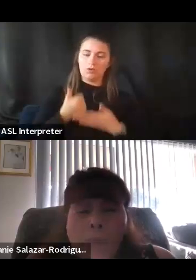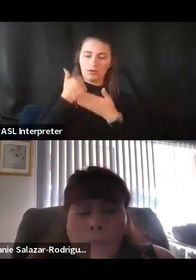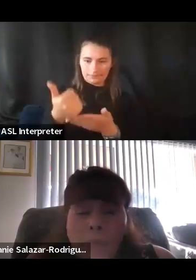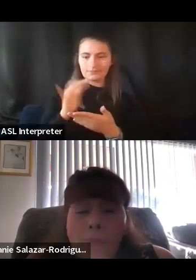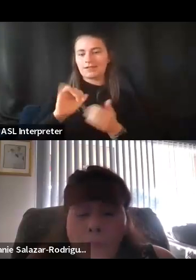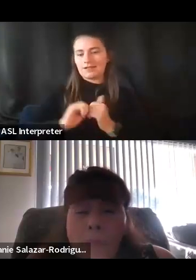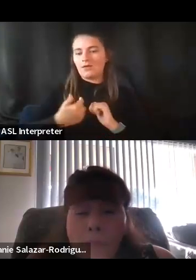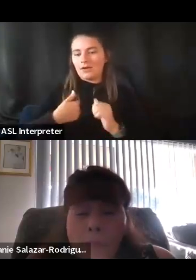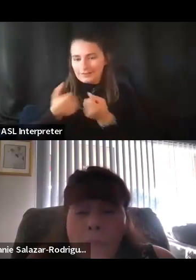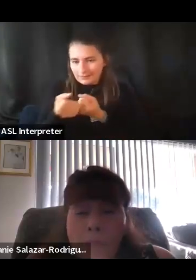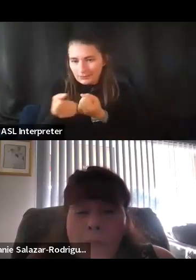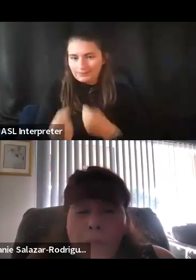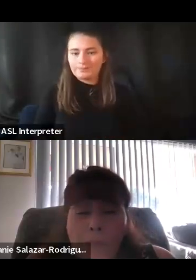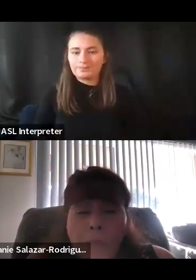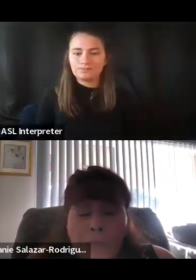them.